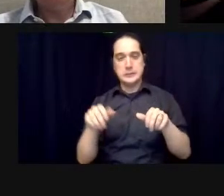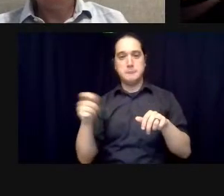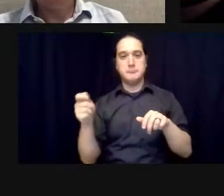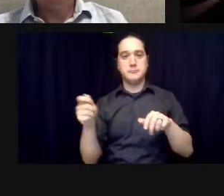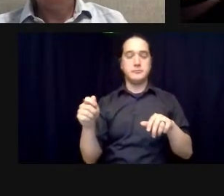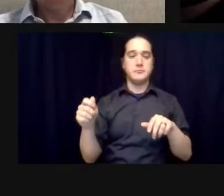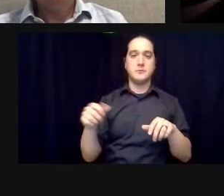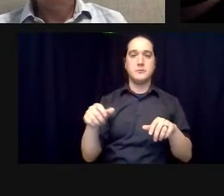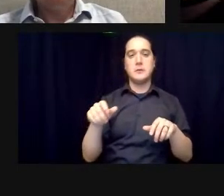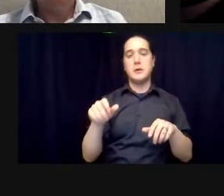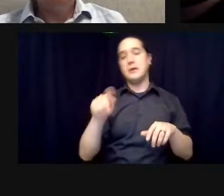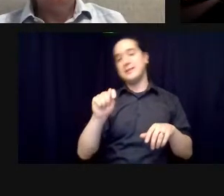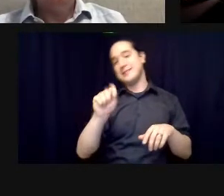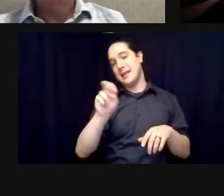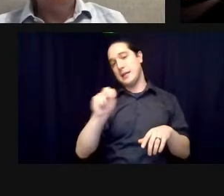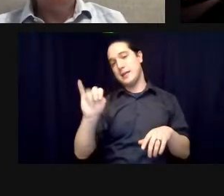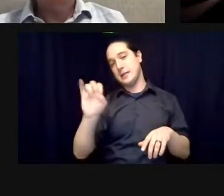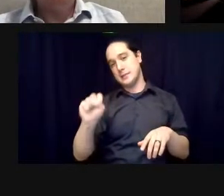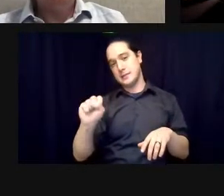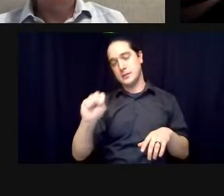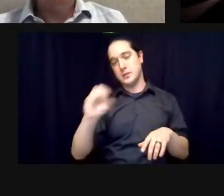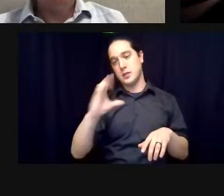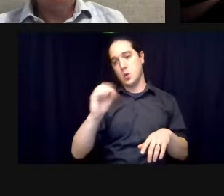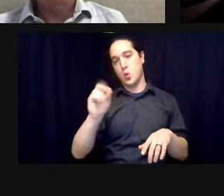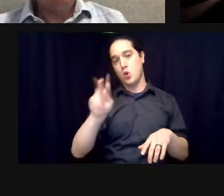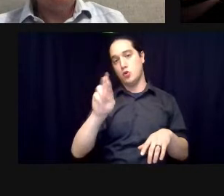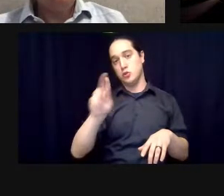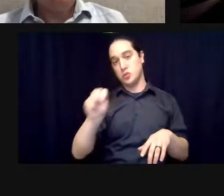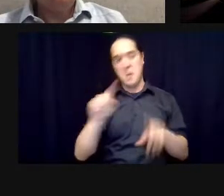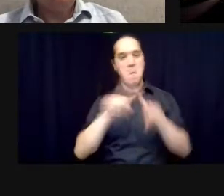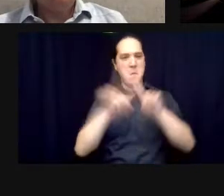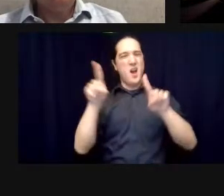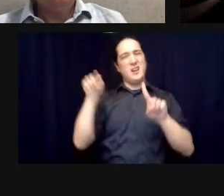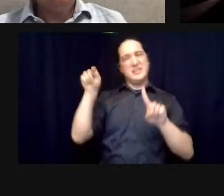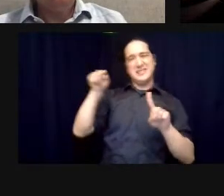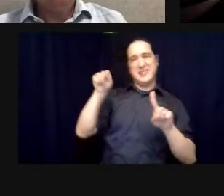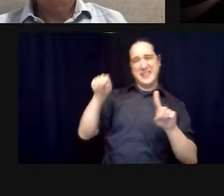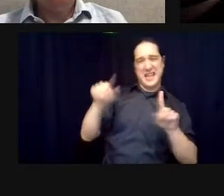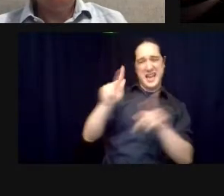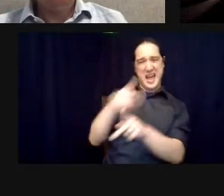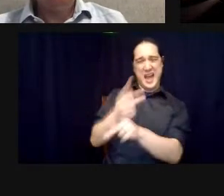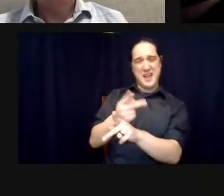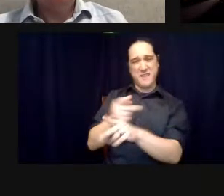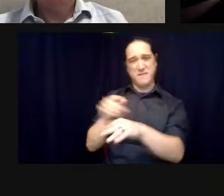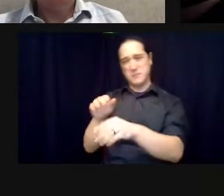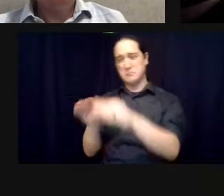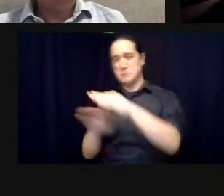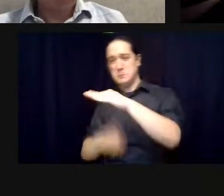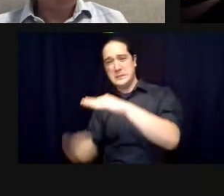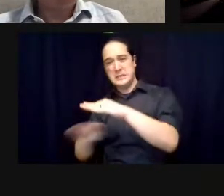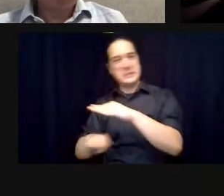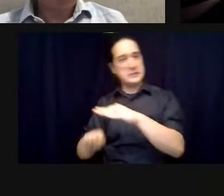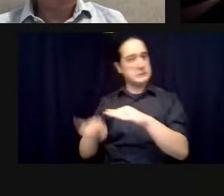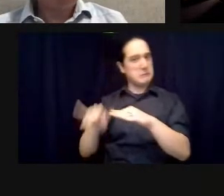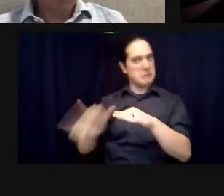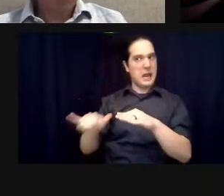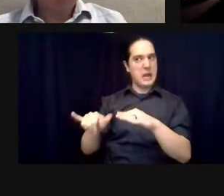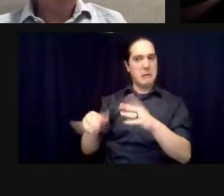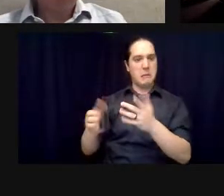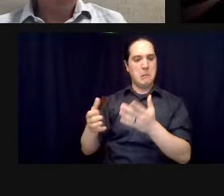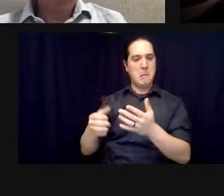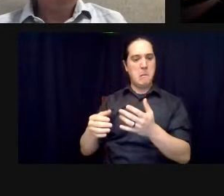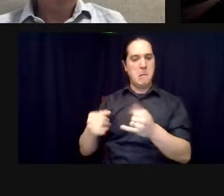airtight even concrete isn't airtight and as we began developing uh the project